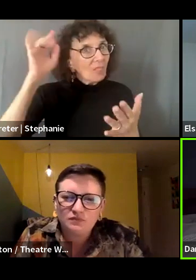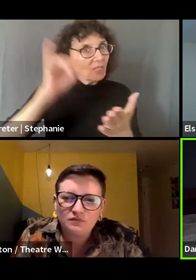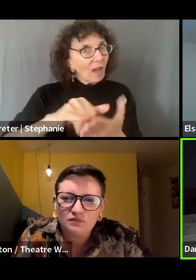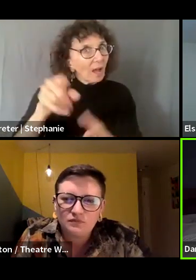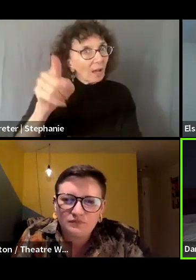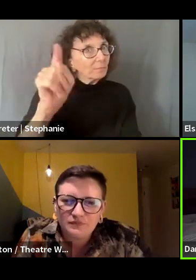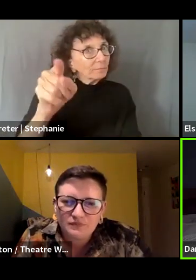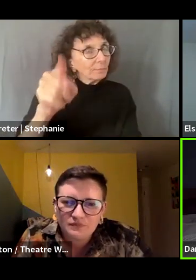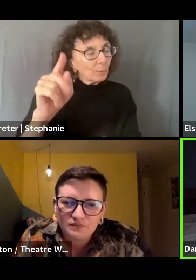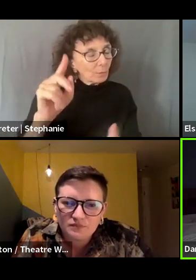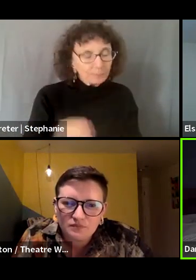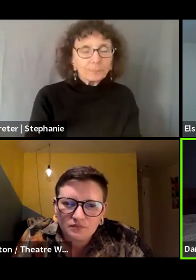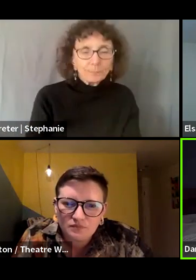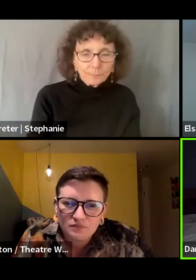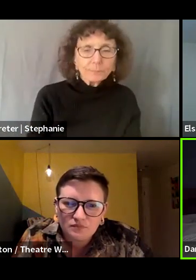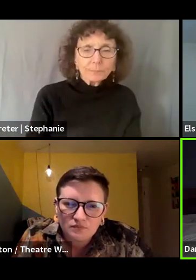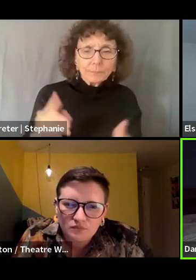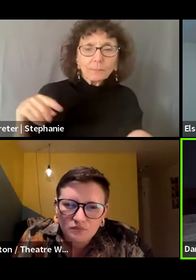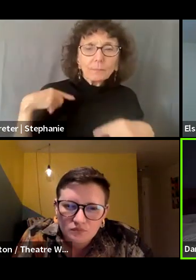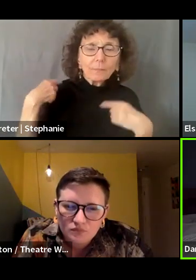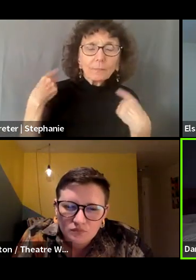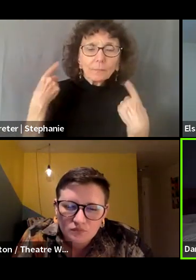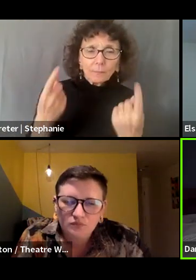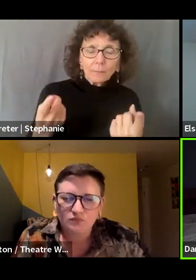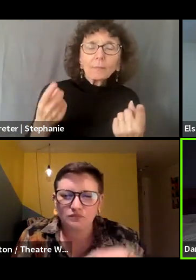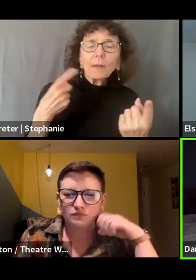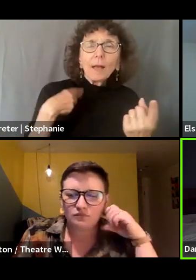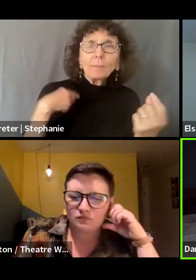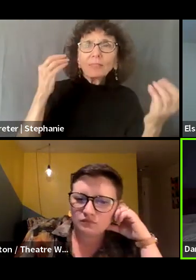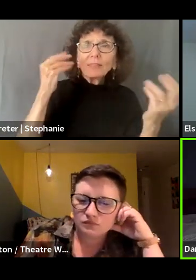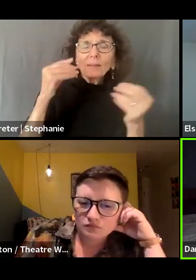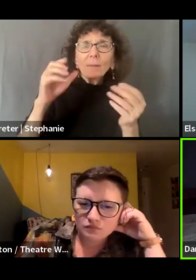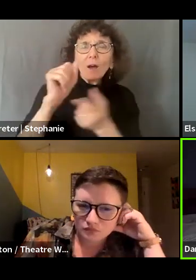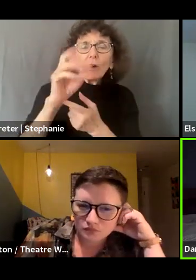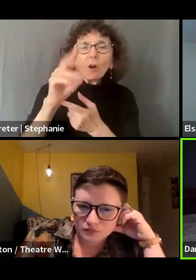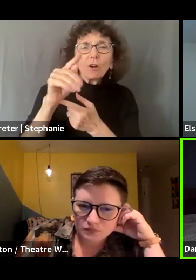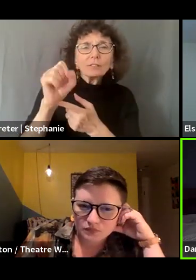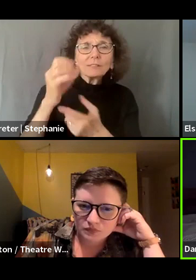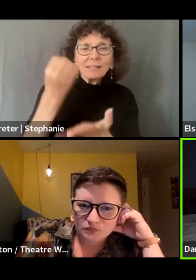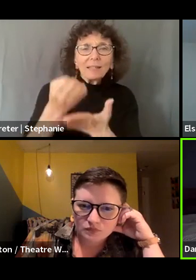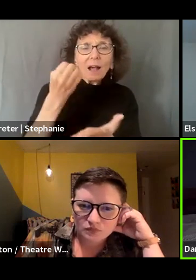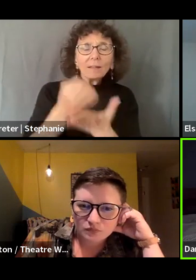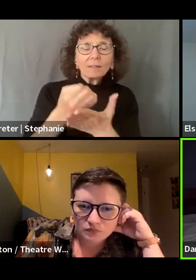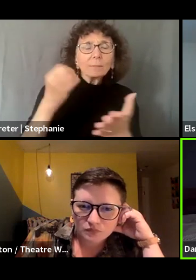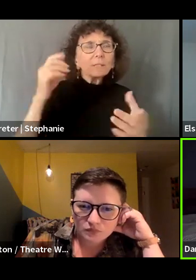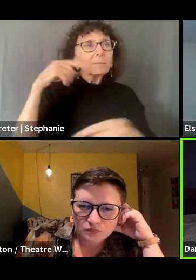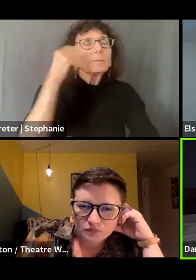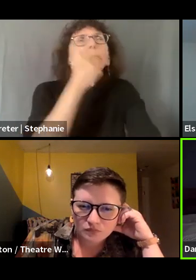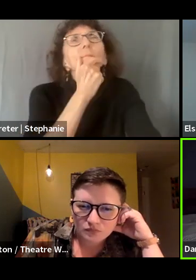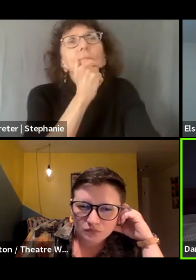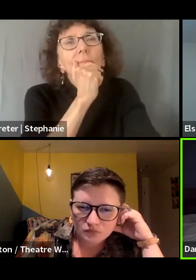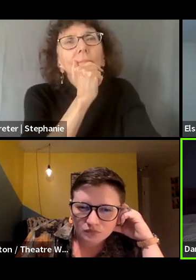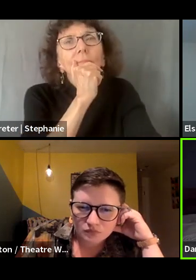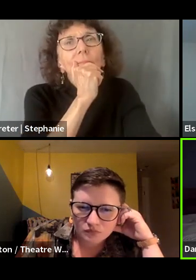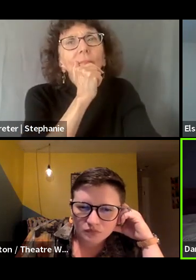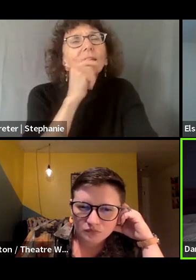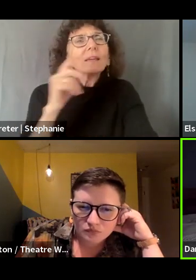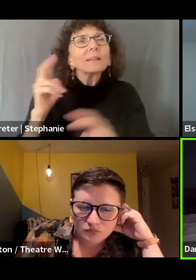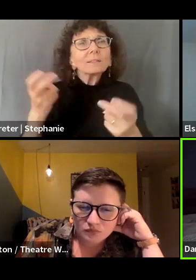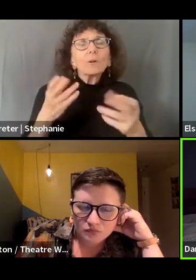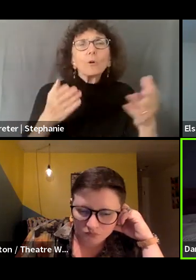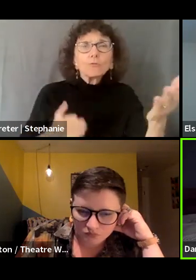a big thing that I've been thinking about around the arts economy generally recently is like, is, is broadly right solidarity.